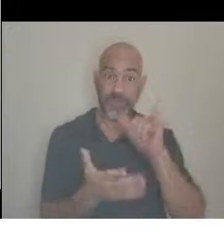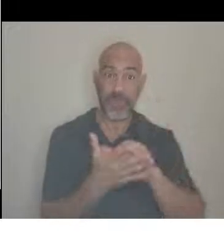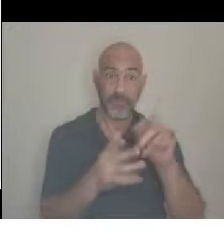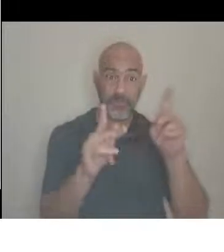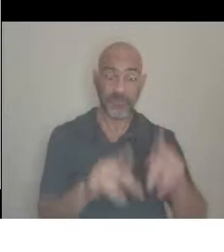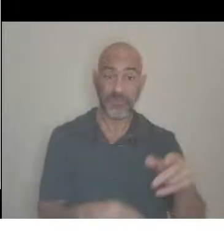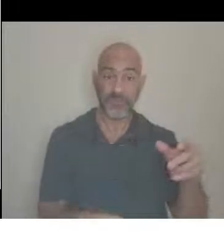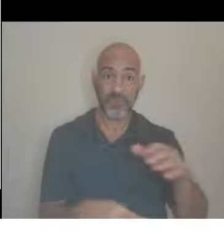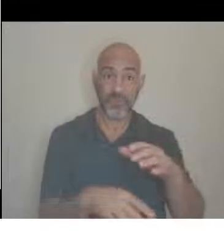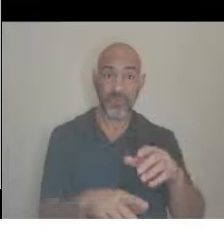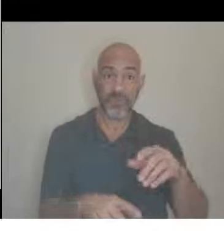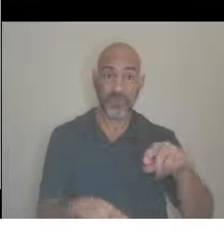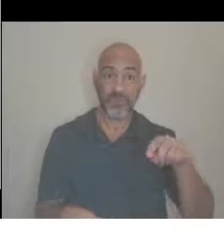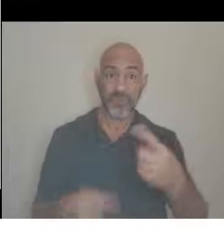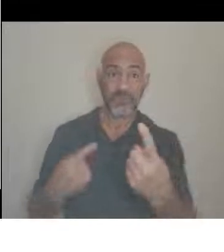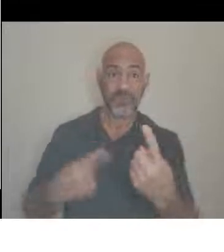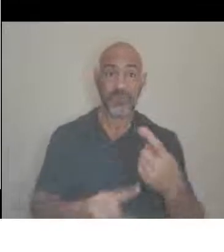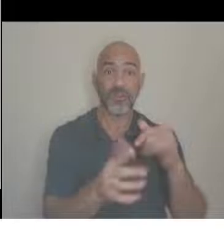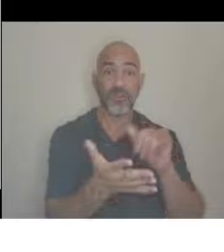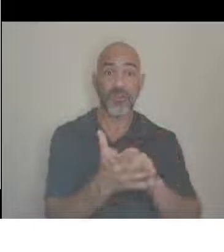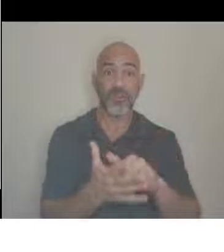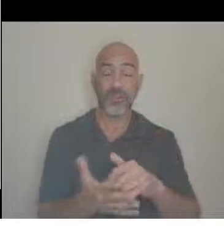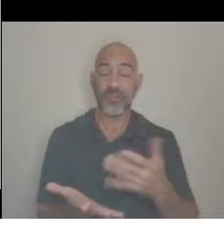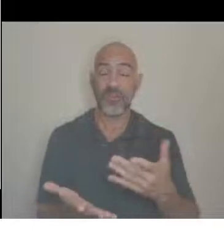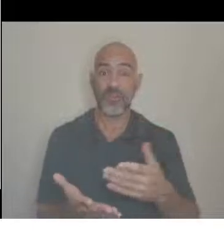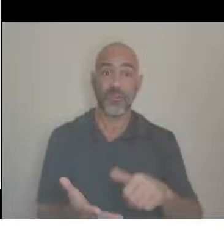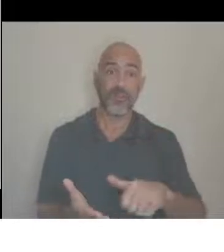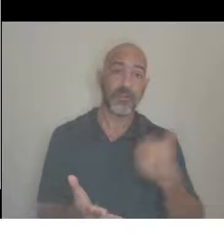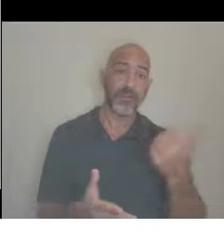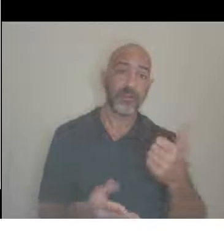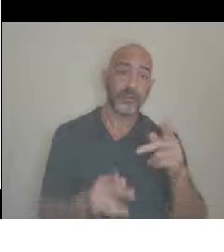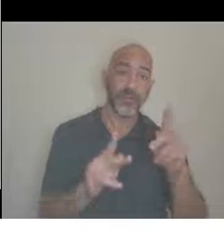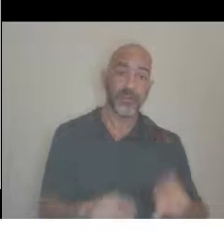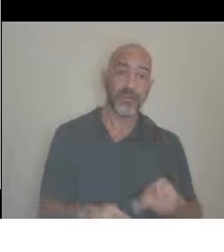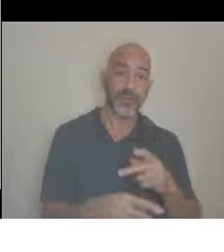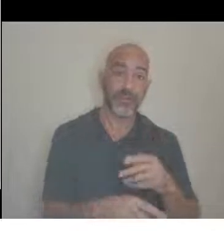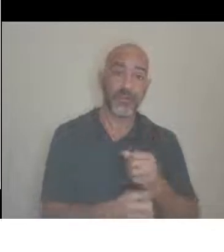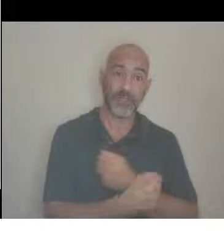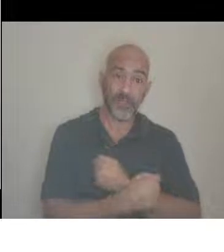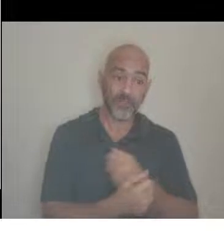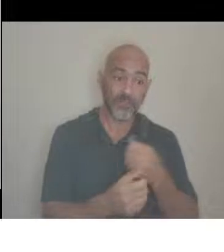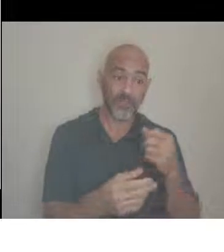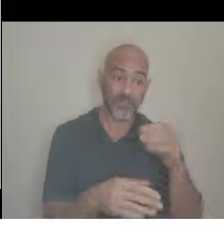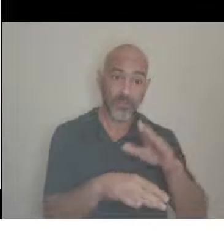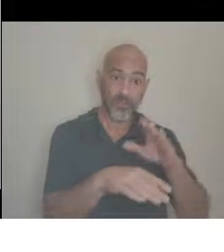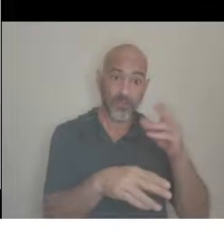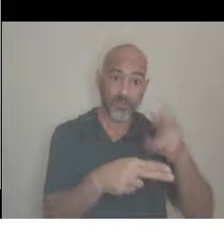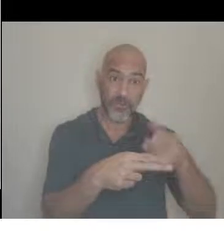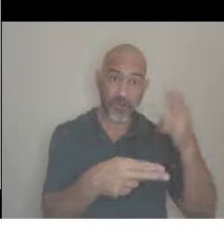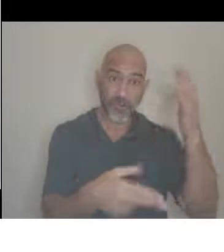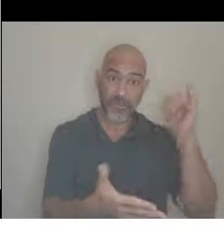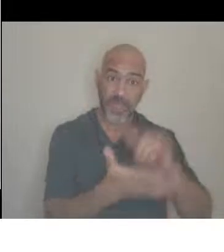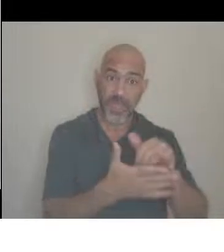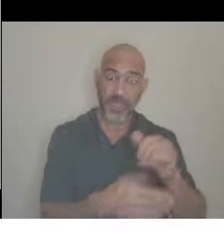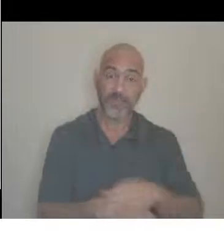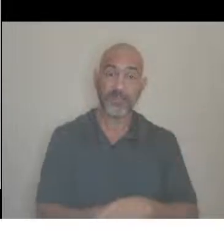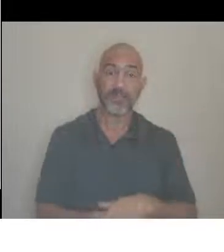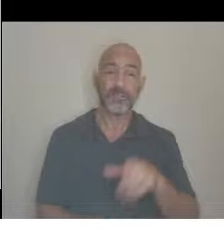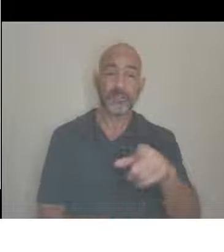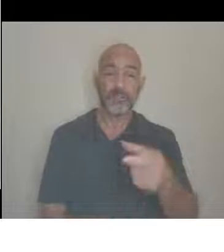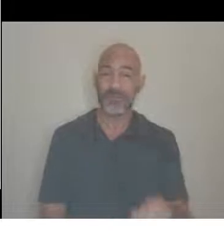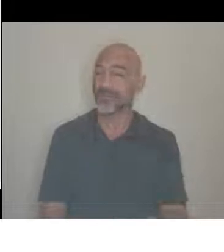they care about call those things. They're going to have that same moment of you don't understand me and you don't understand